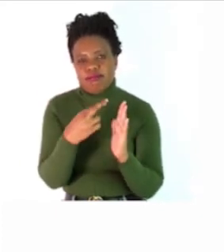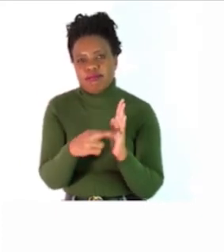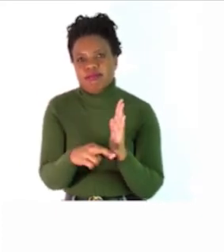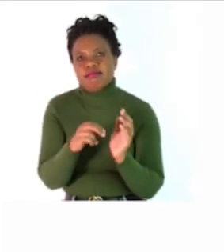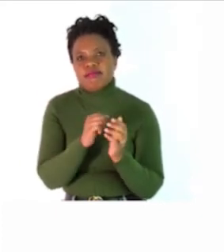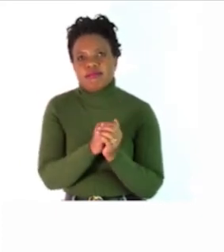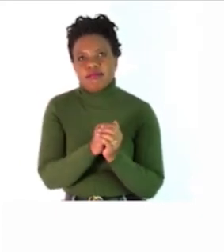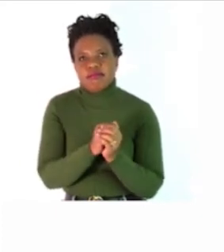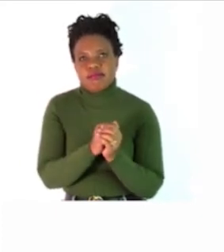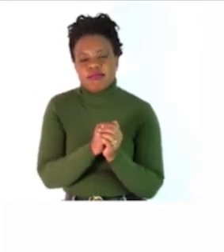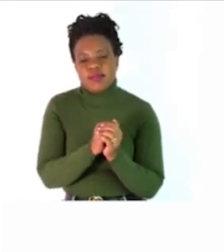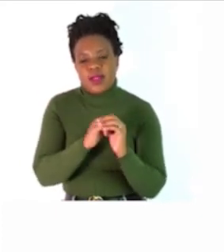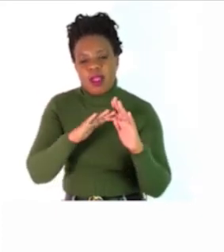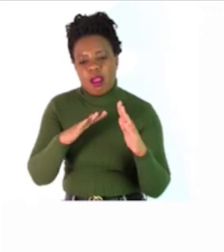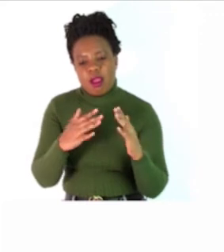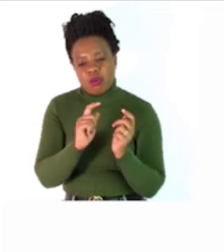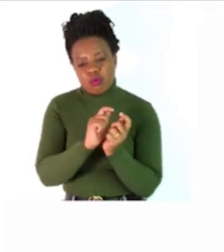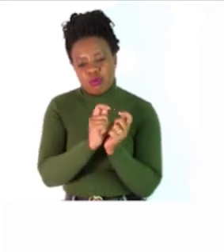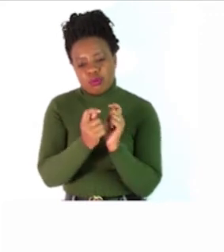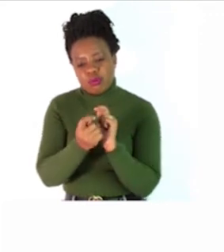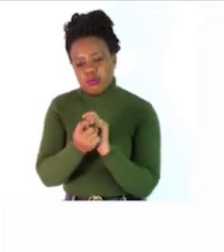for pluralizing nouns